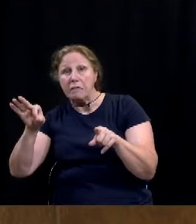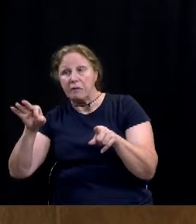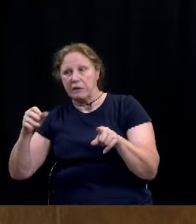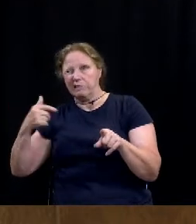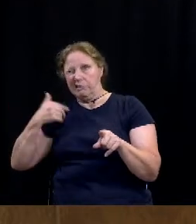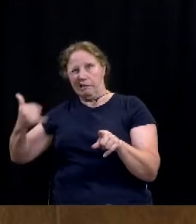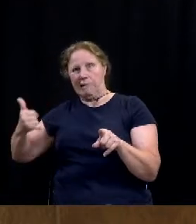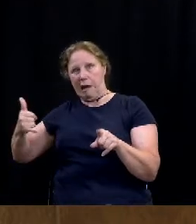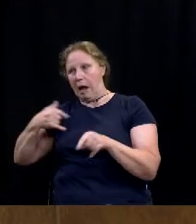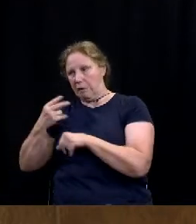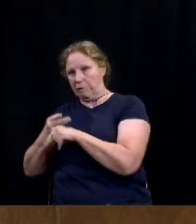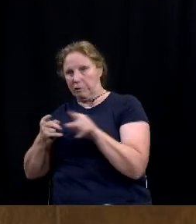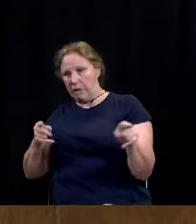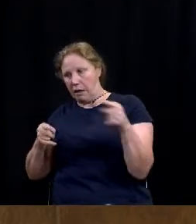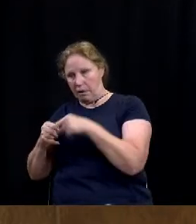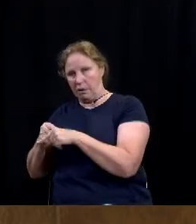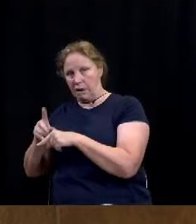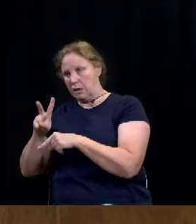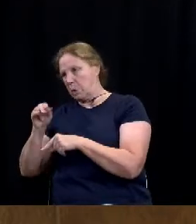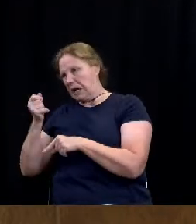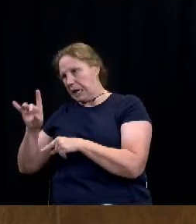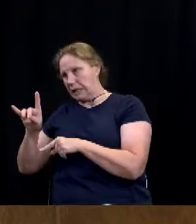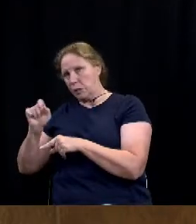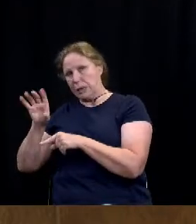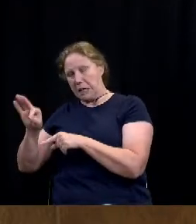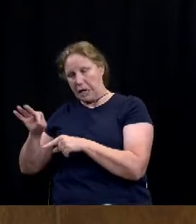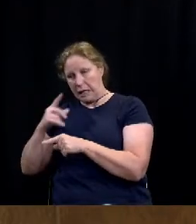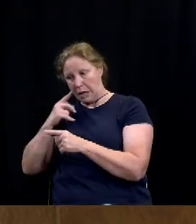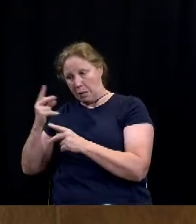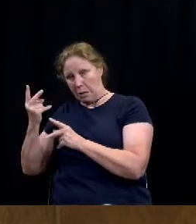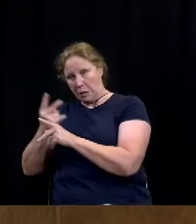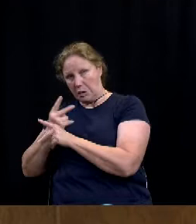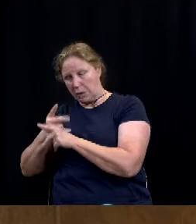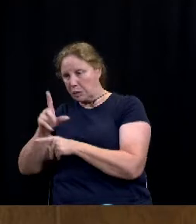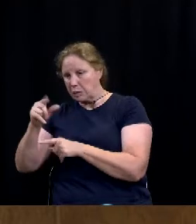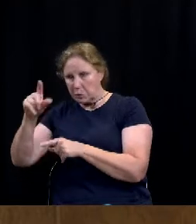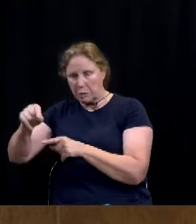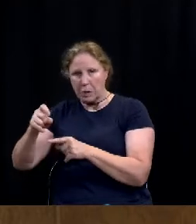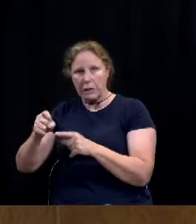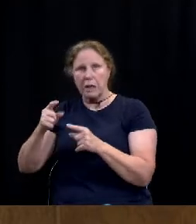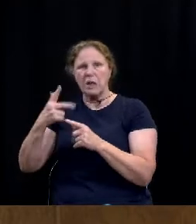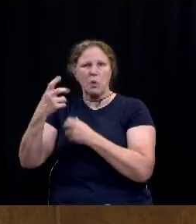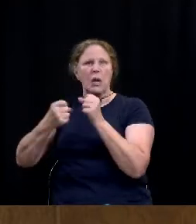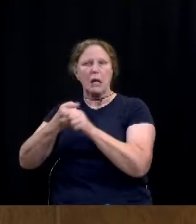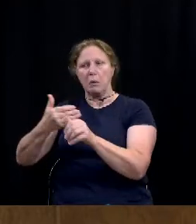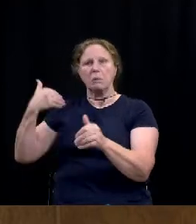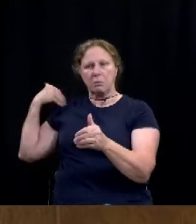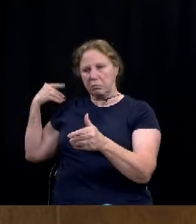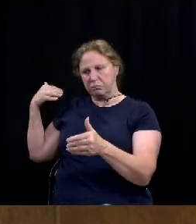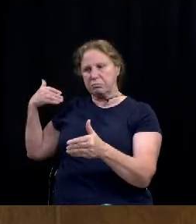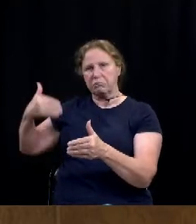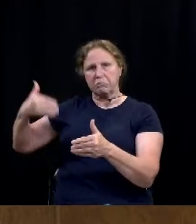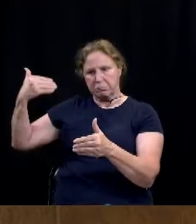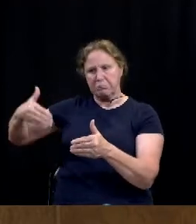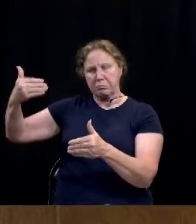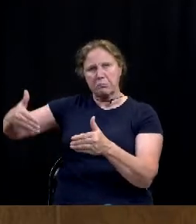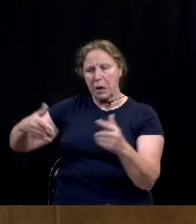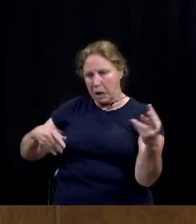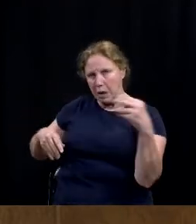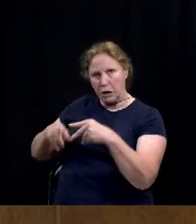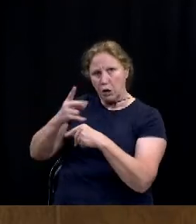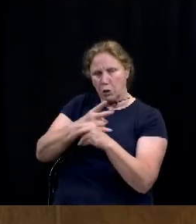structure in 2018, 2019, and 2020, trailing three years, as we say in the